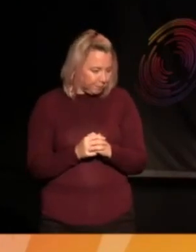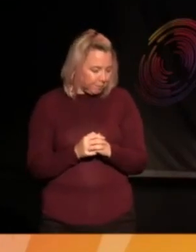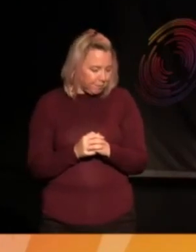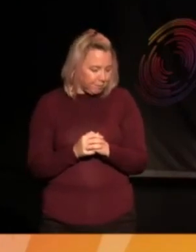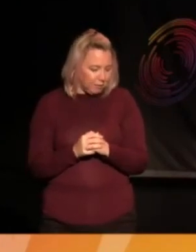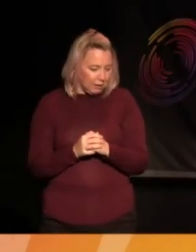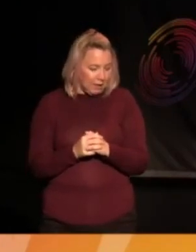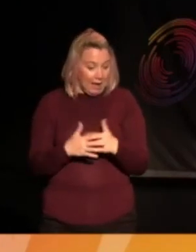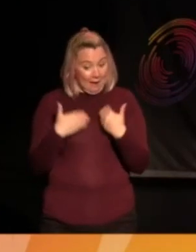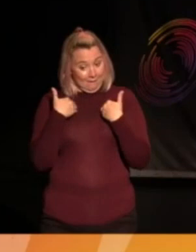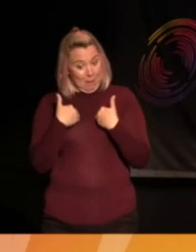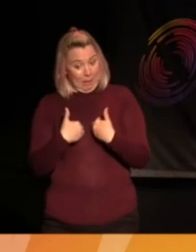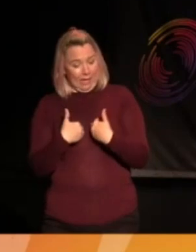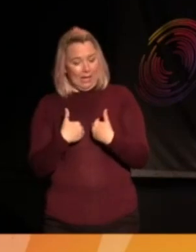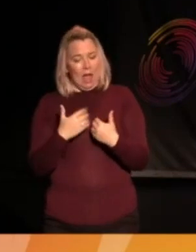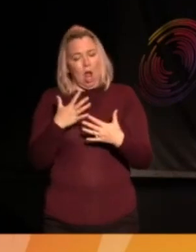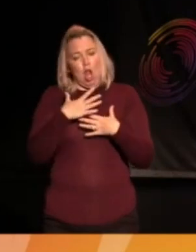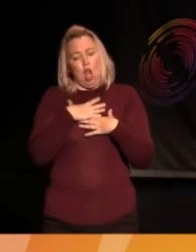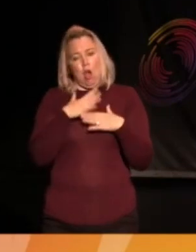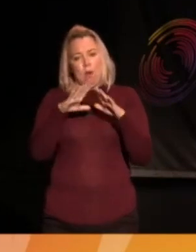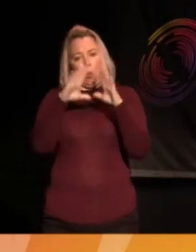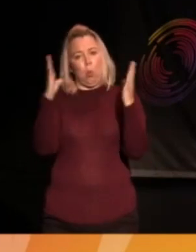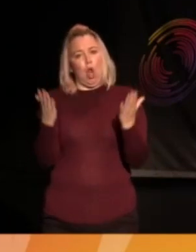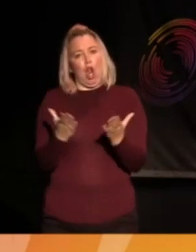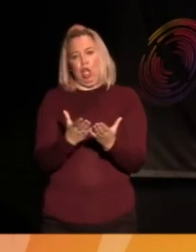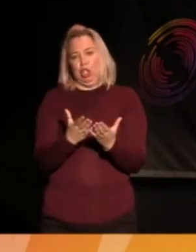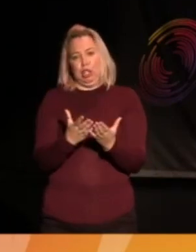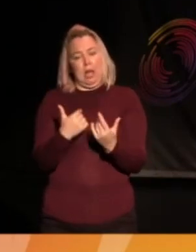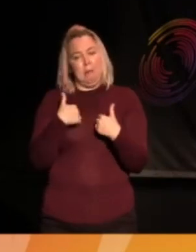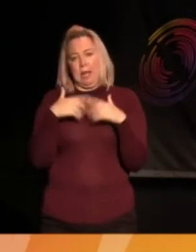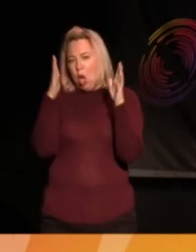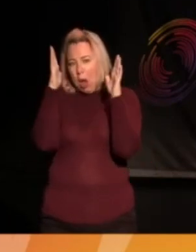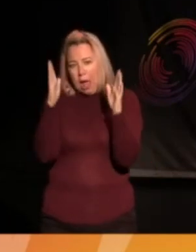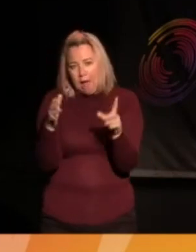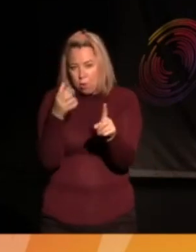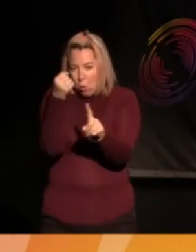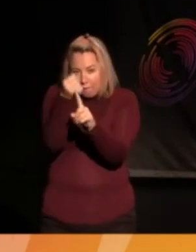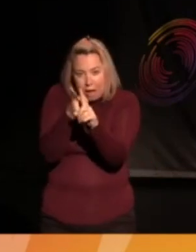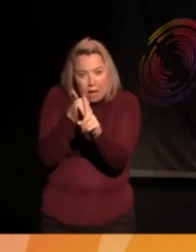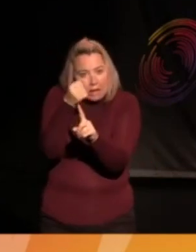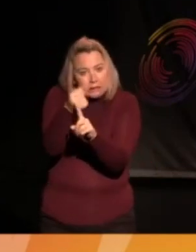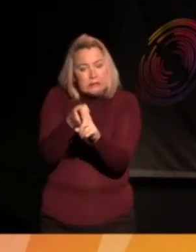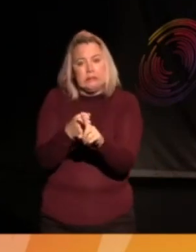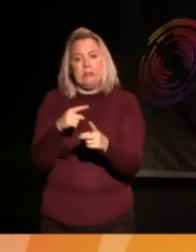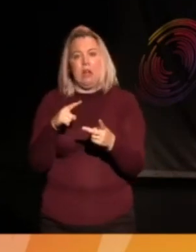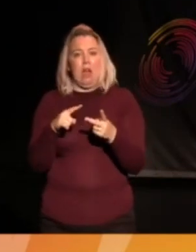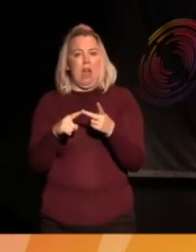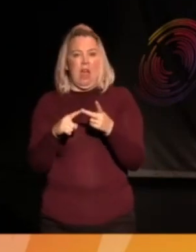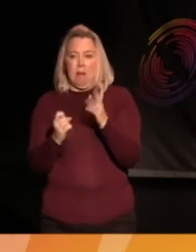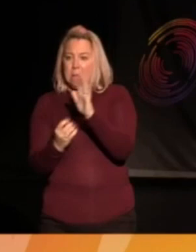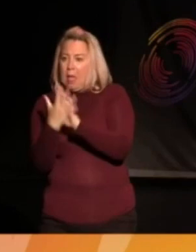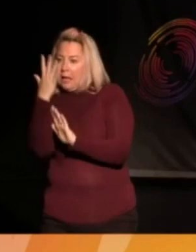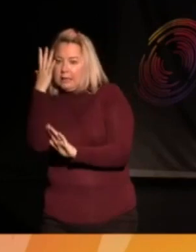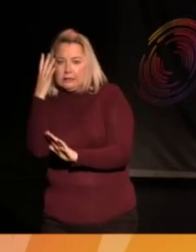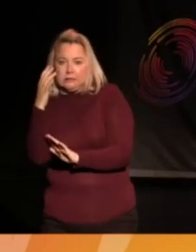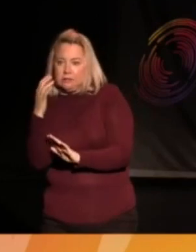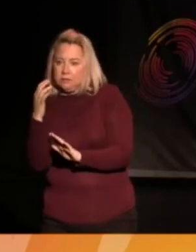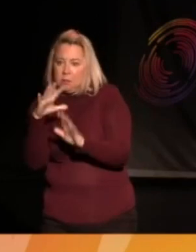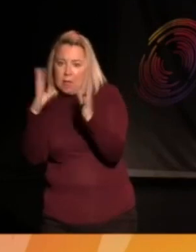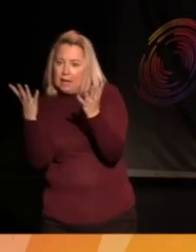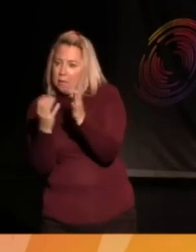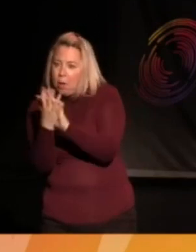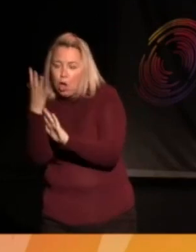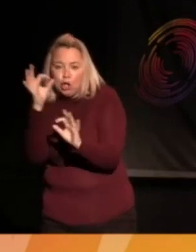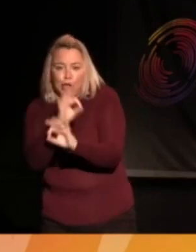I think for me, I would love a world where I didn't have to fight for my future, as you were saying, where the planet wasn't burning and where people didn't have to, I didn't have to